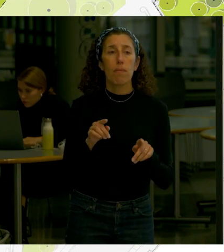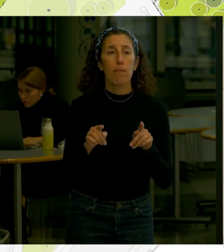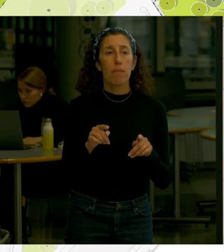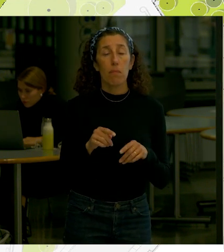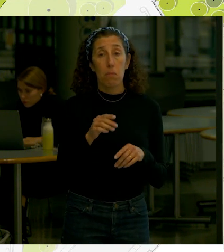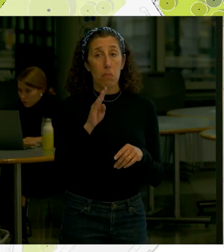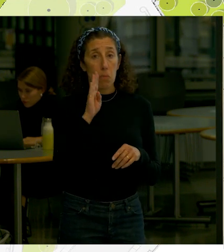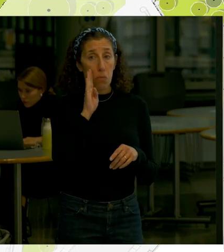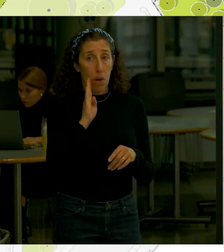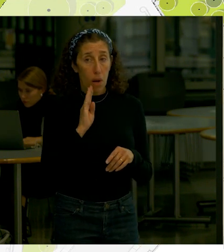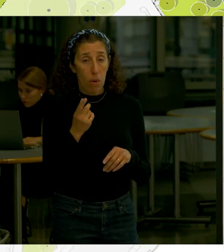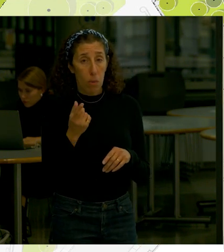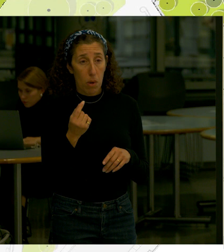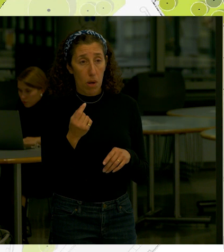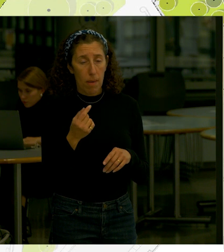here okay